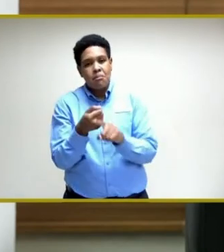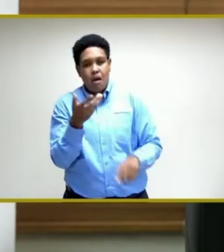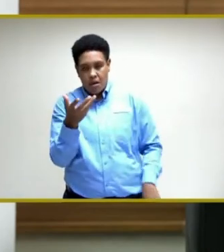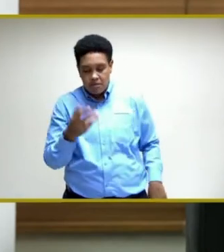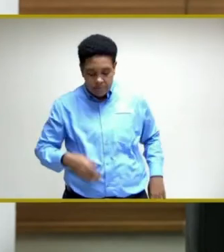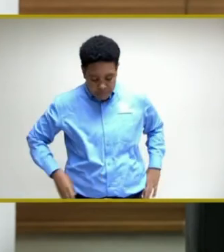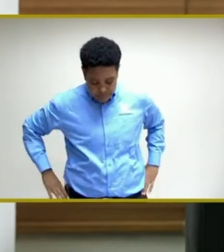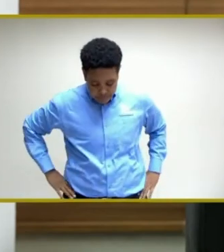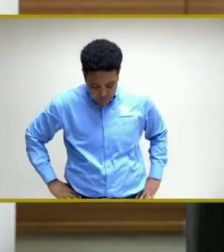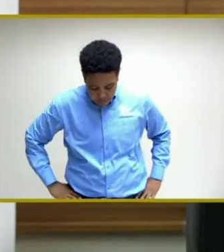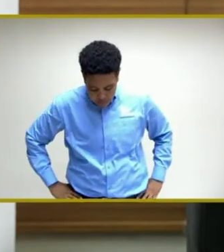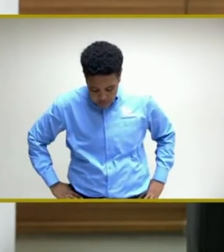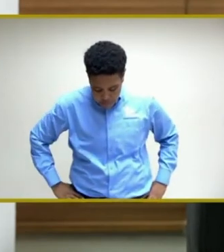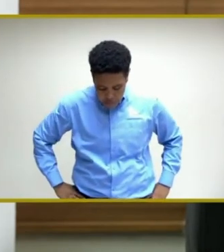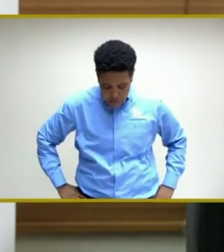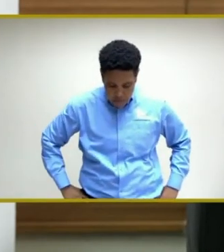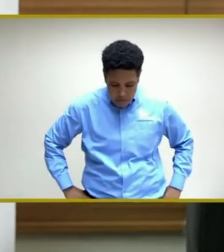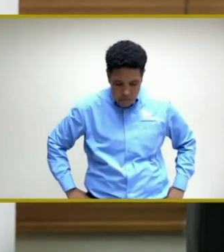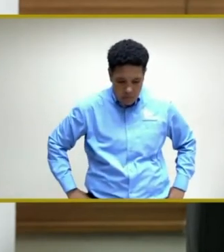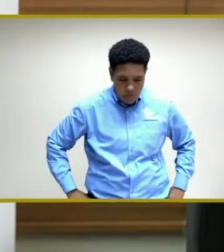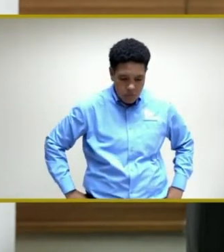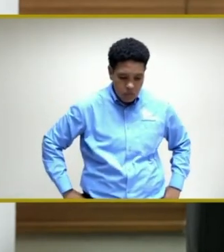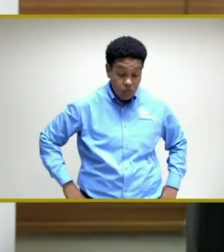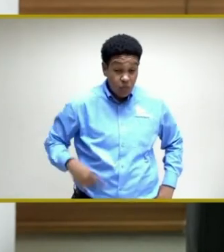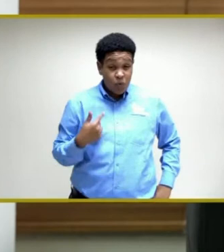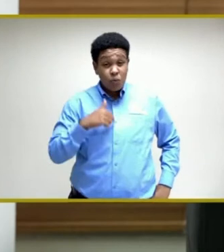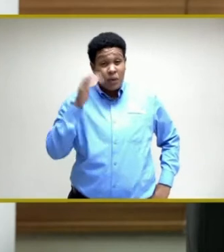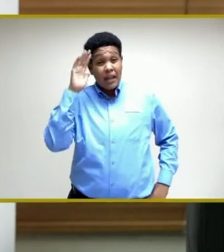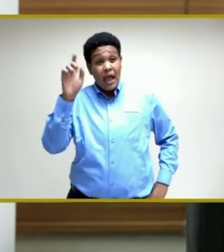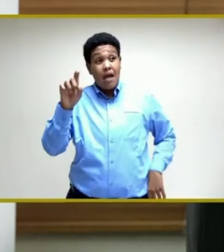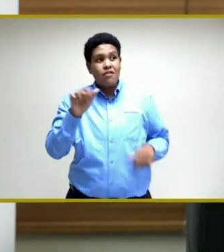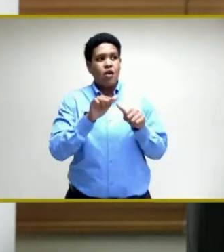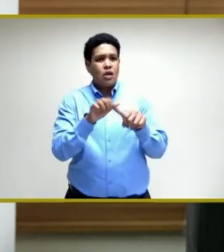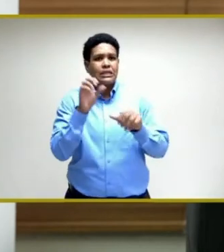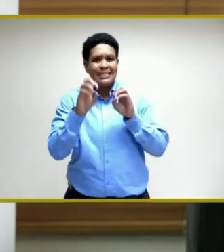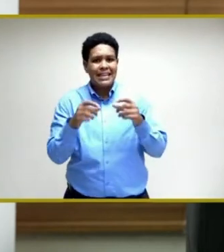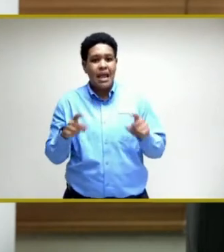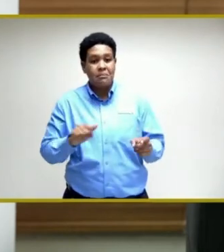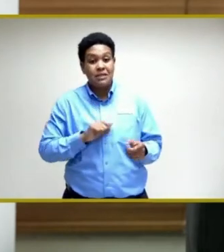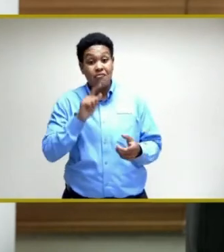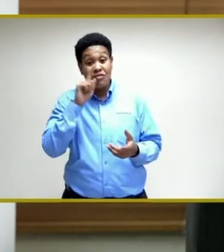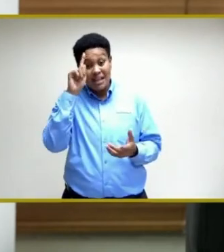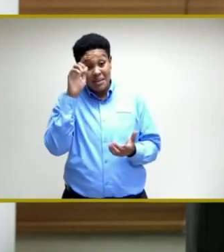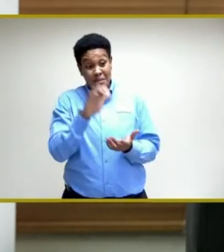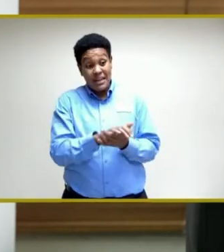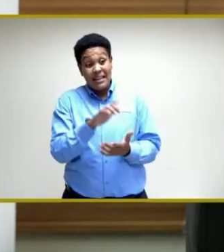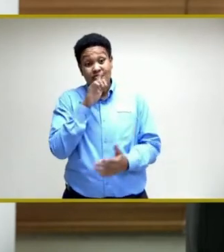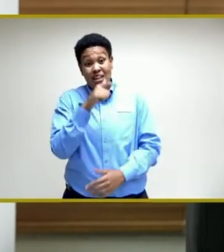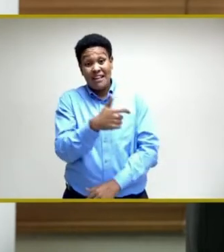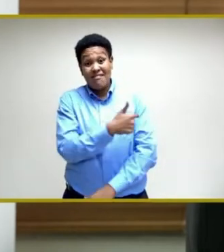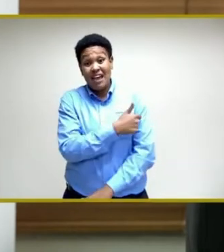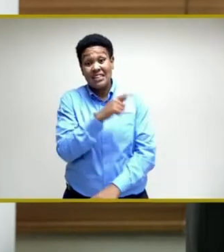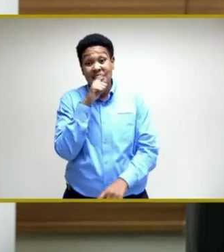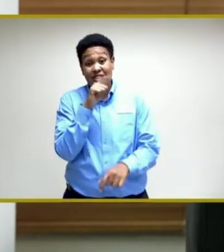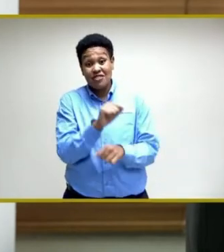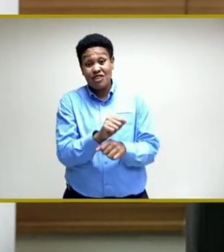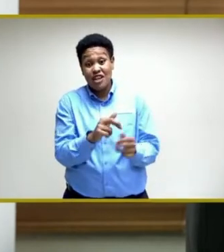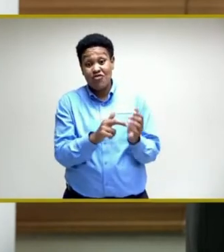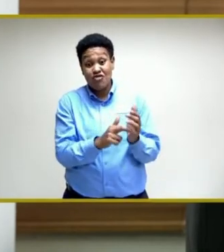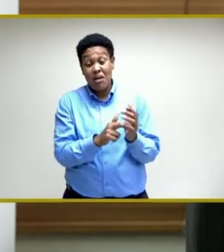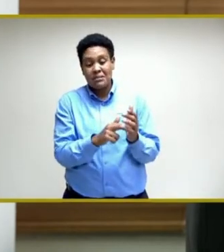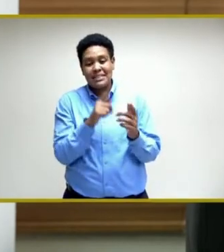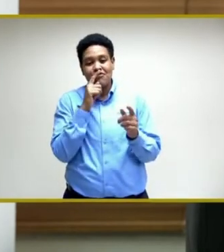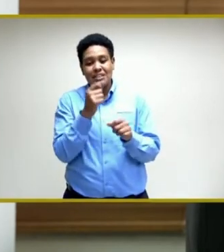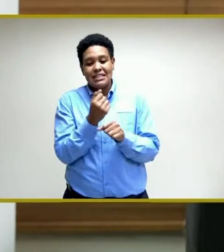So, you know, we, we will have to continue to make that case because I do believe that the vaccines represent a safe way